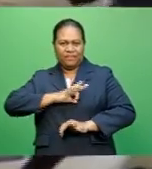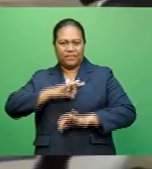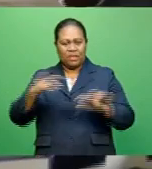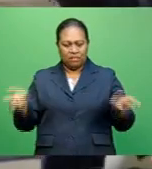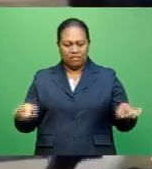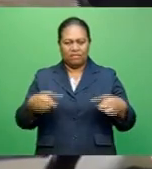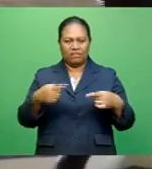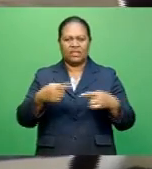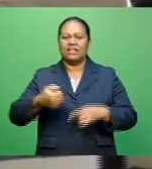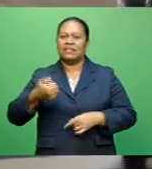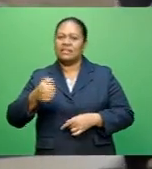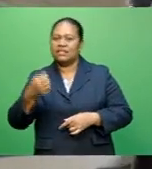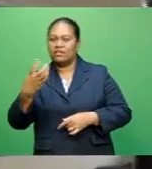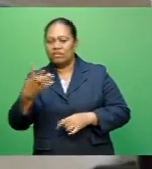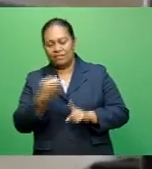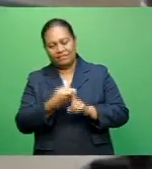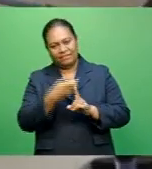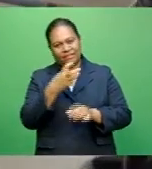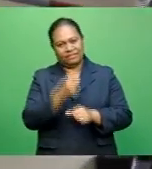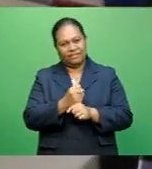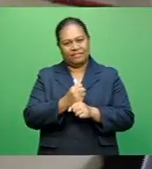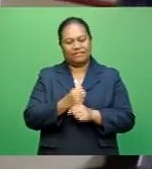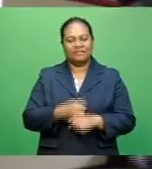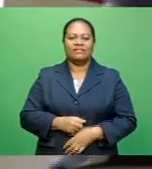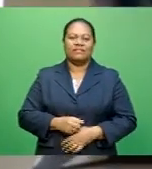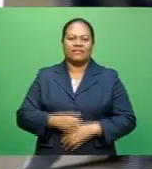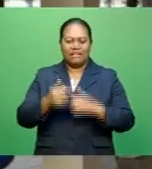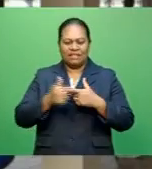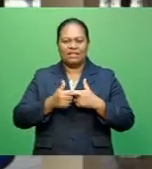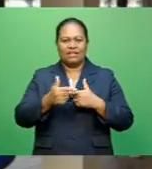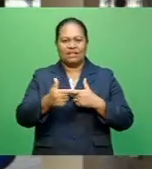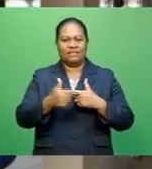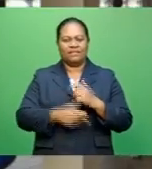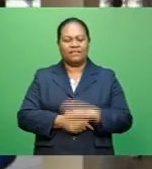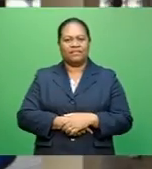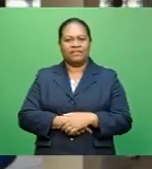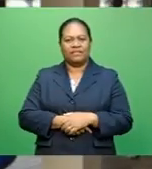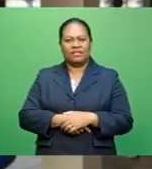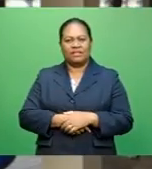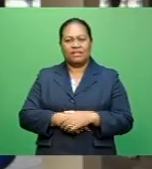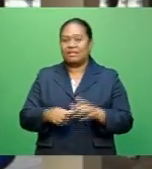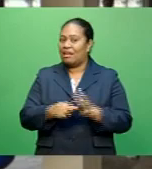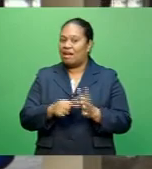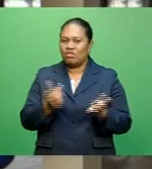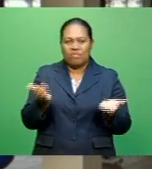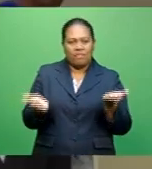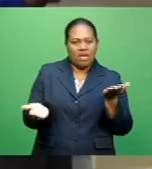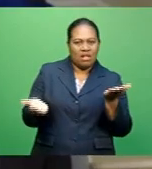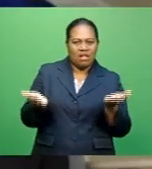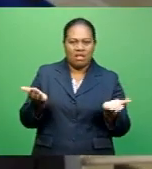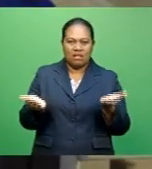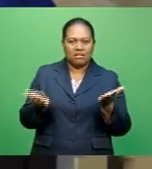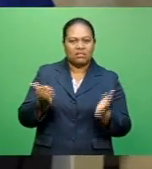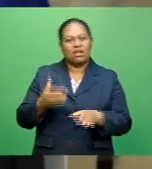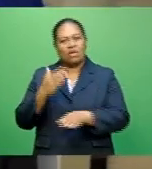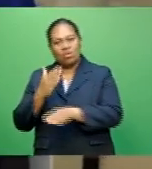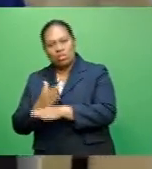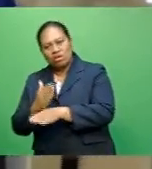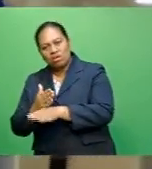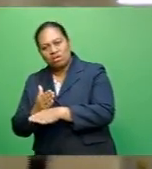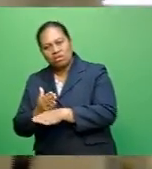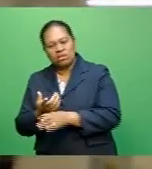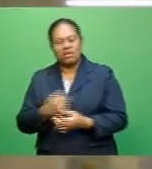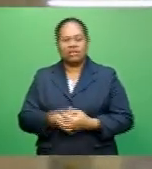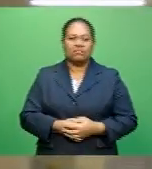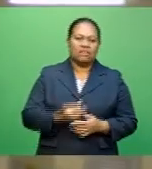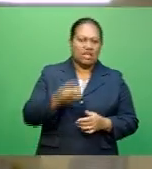in the 64 kg category. It's really tough to balance everything, job and work. As I